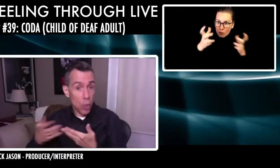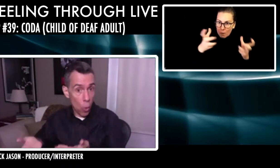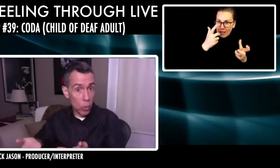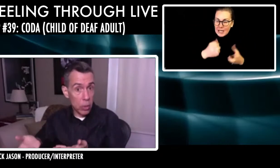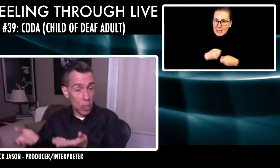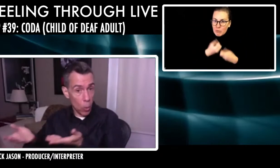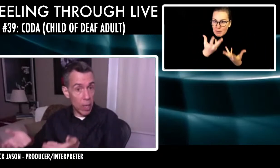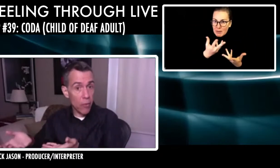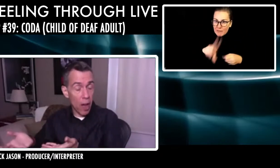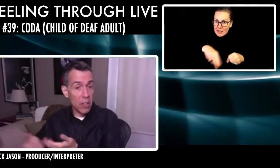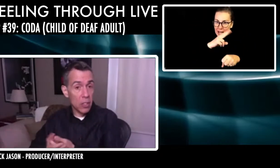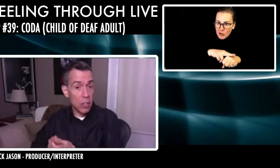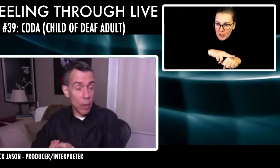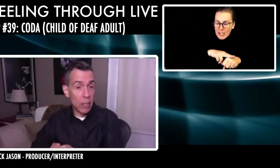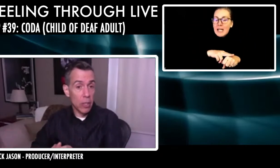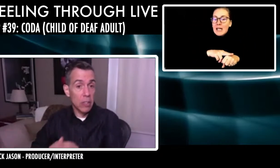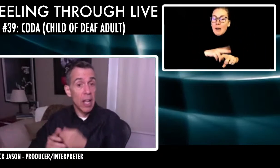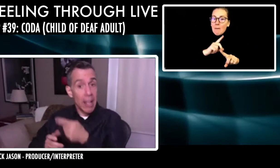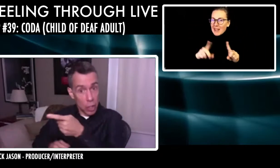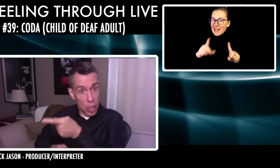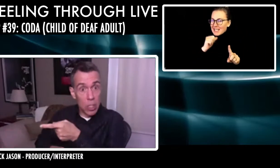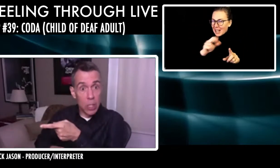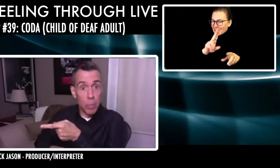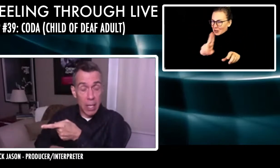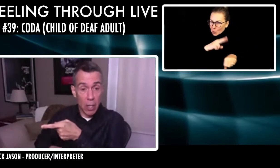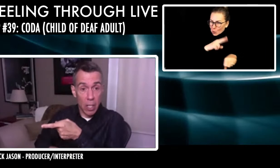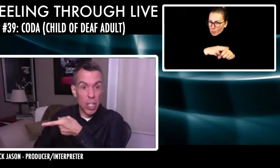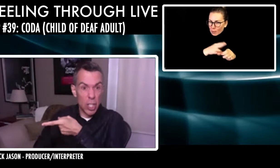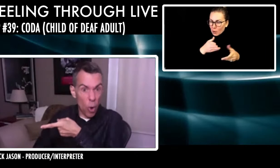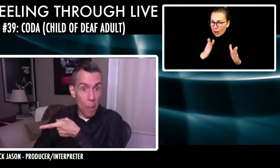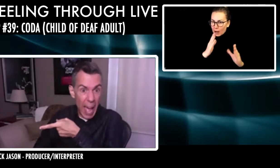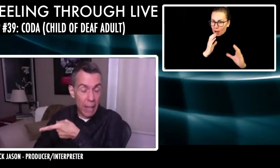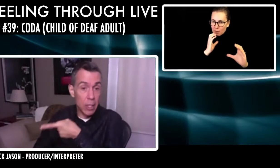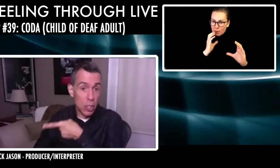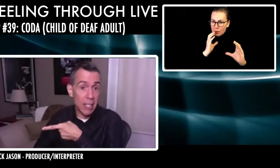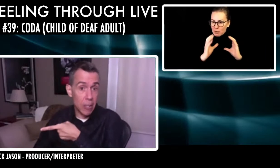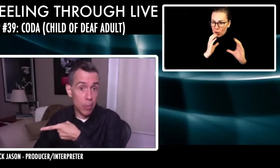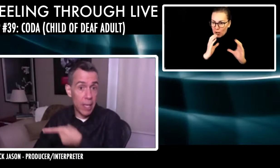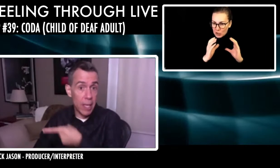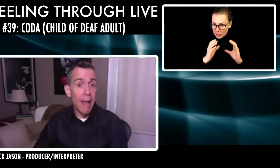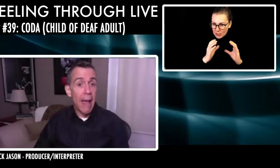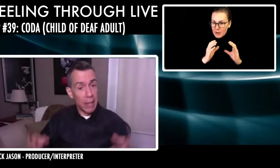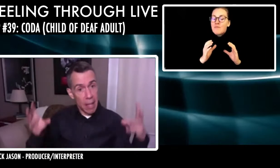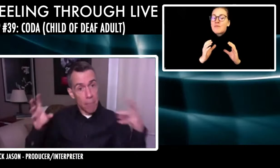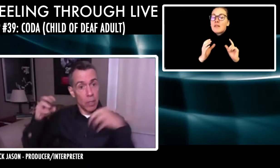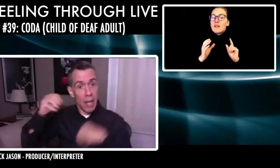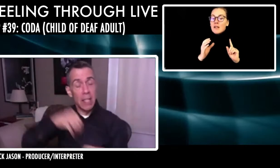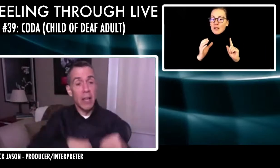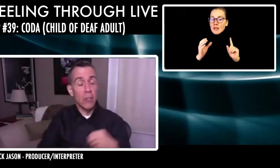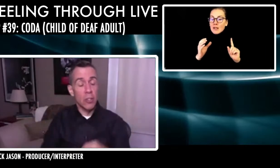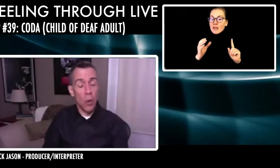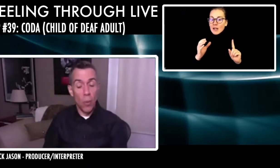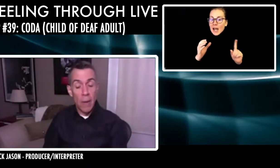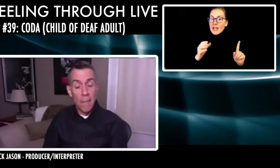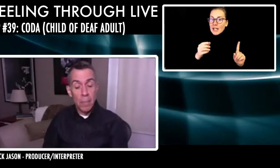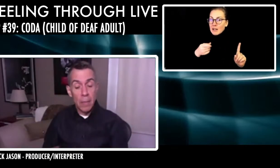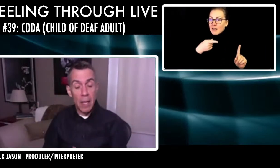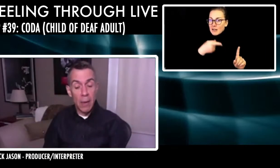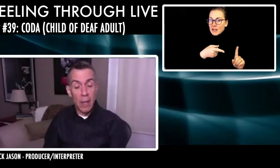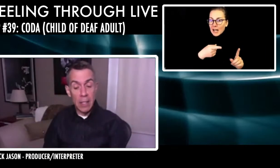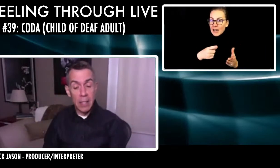told, you know, we advised the director and said, she would speak here because she's so mad that she has to speak. And then they put that in there. So